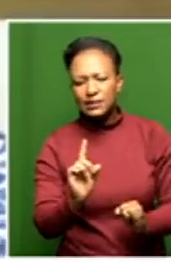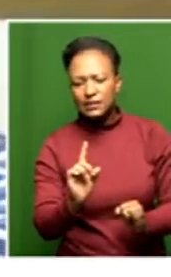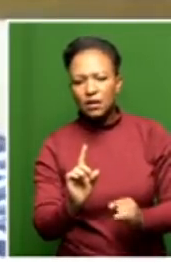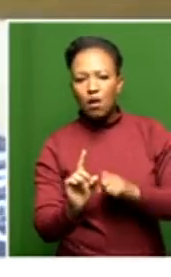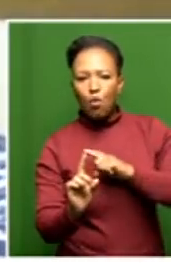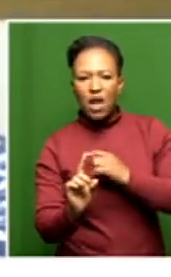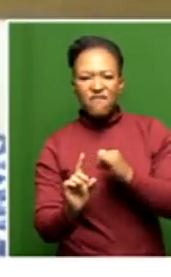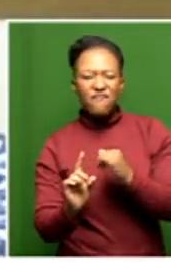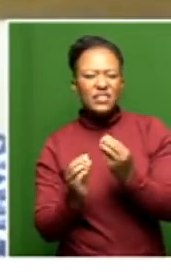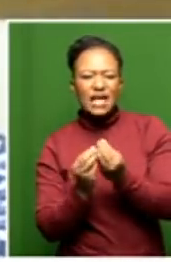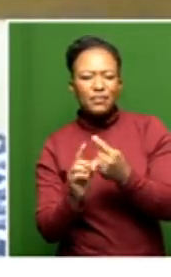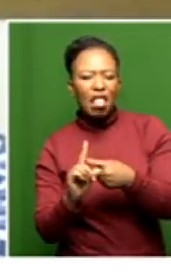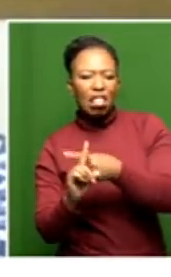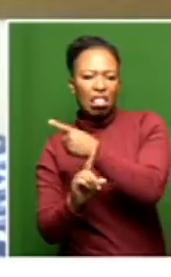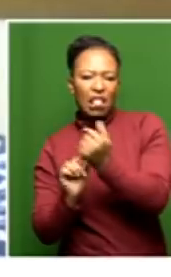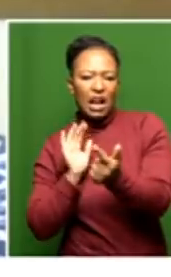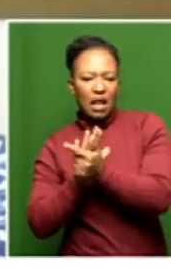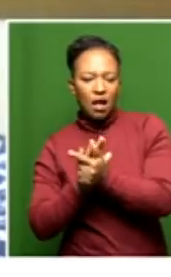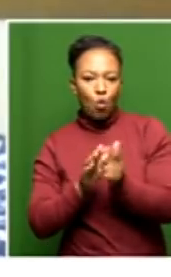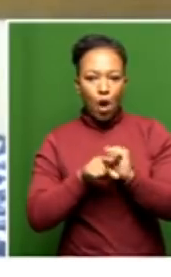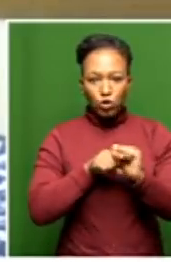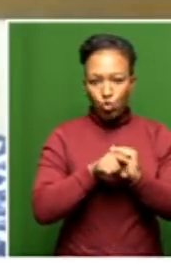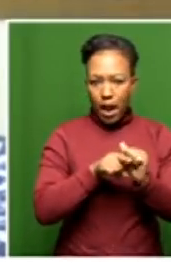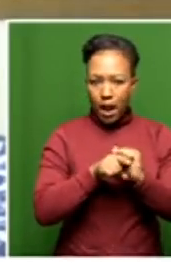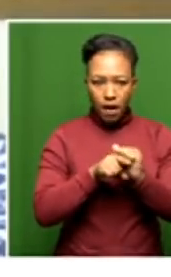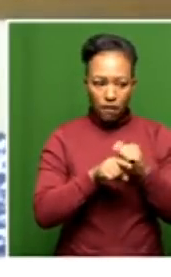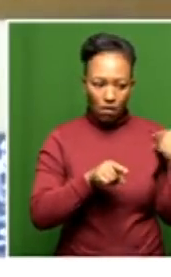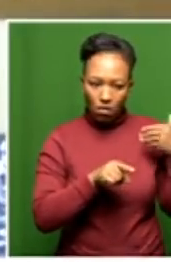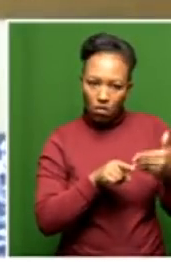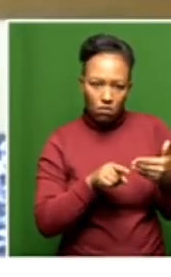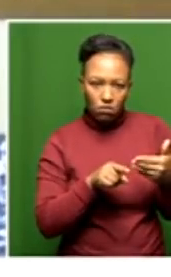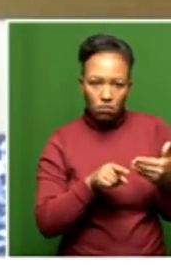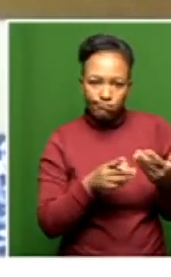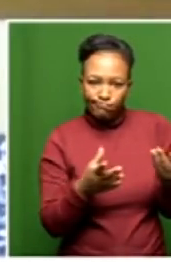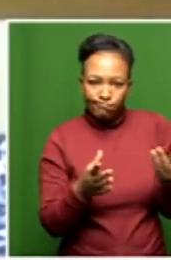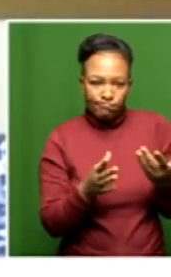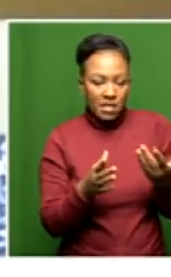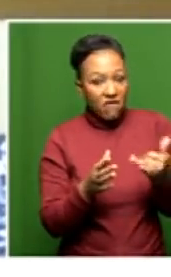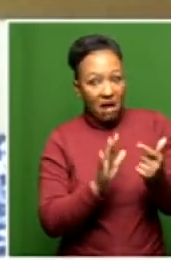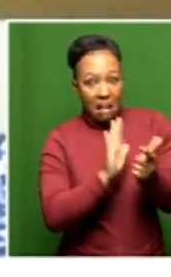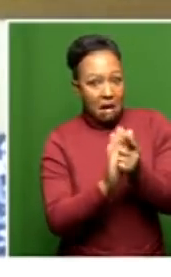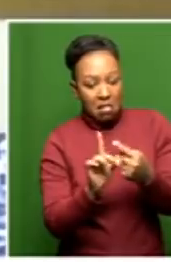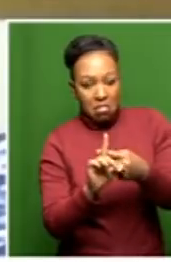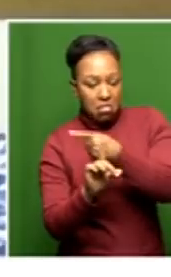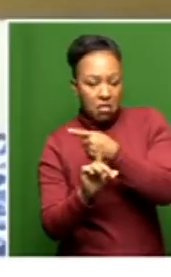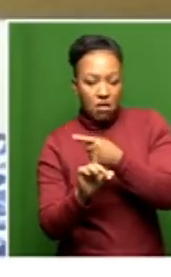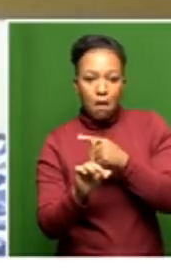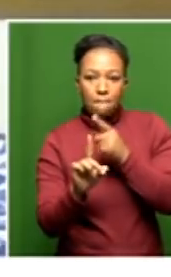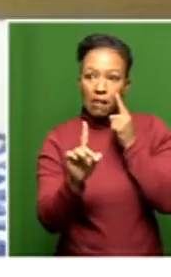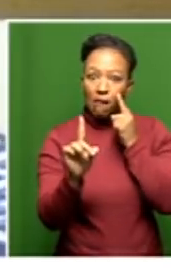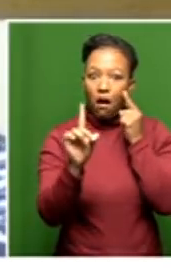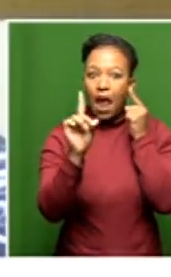form of illegality to them being in training with us for all this time, it is not on a malafide